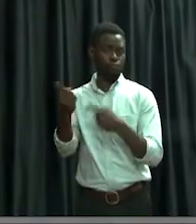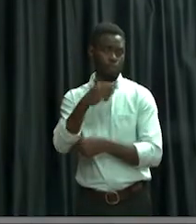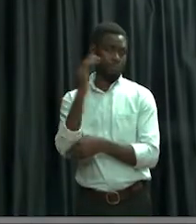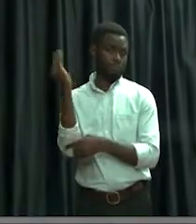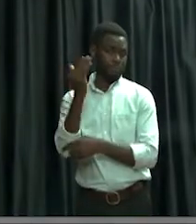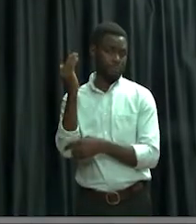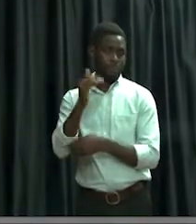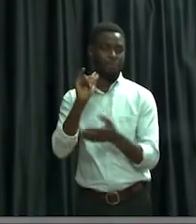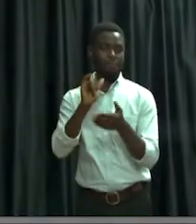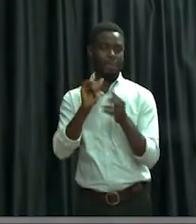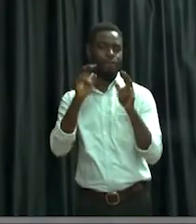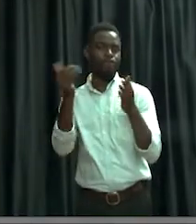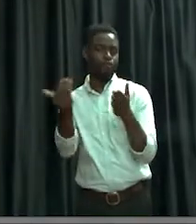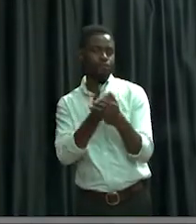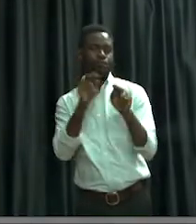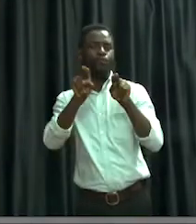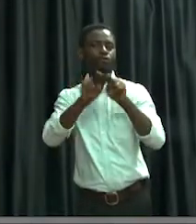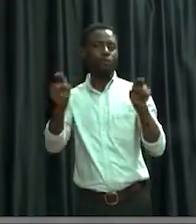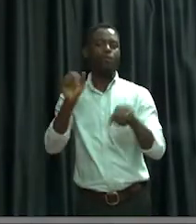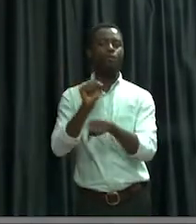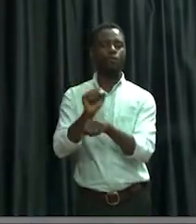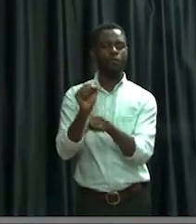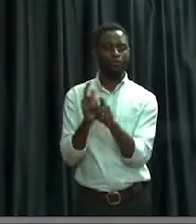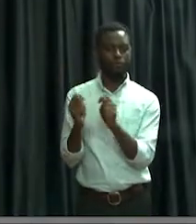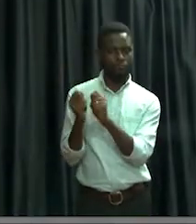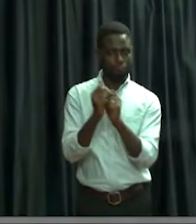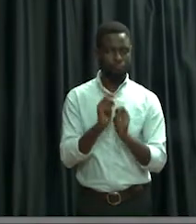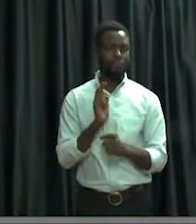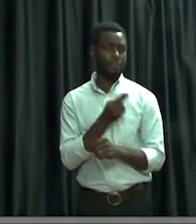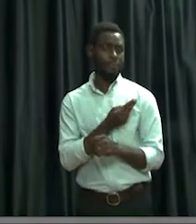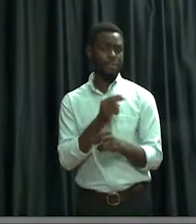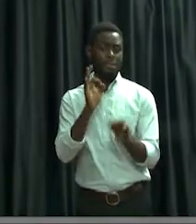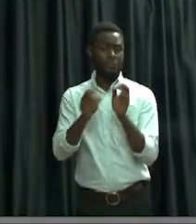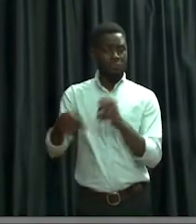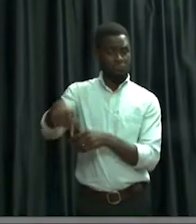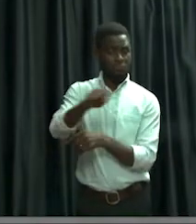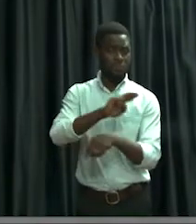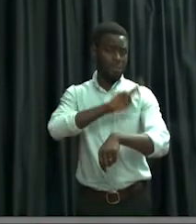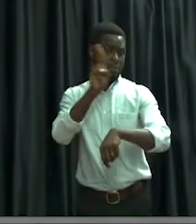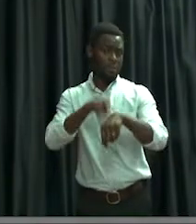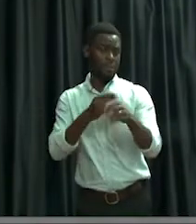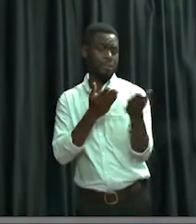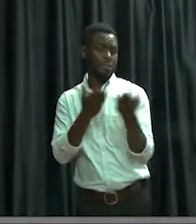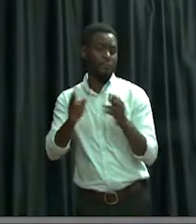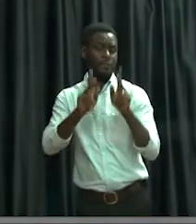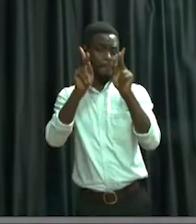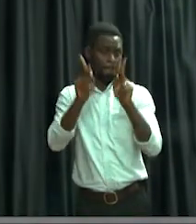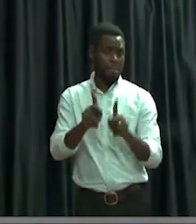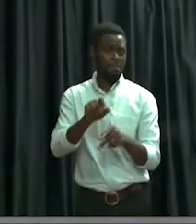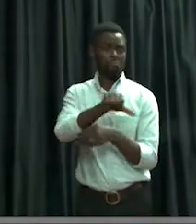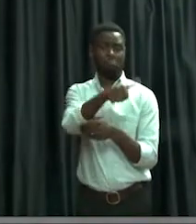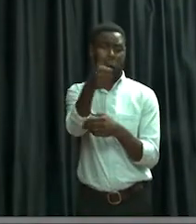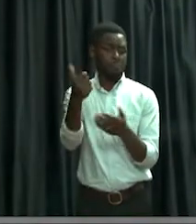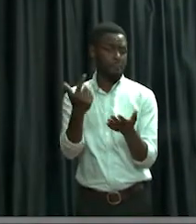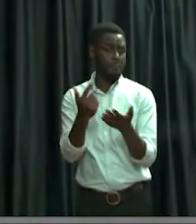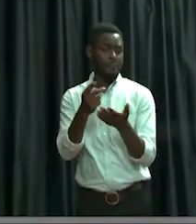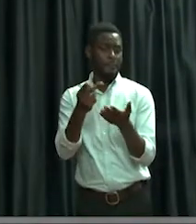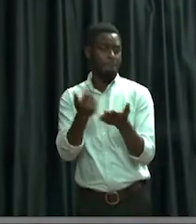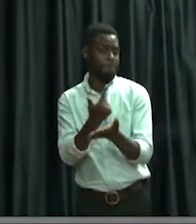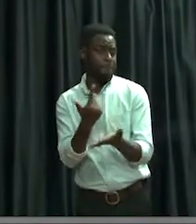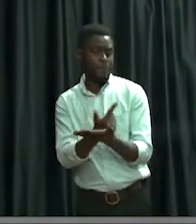the new normal, and then work along with us. If you are a national service person in any part of the country